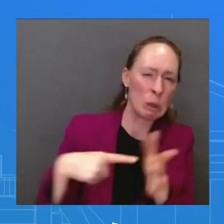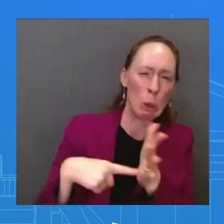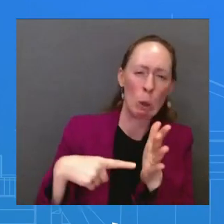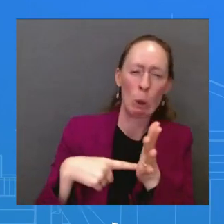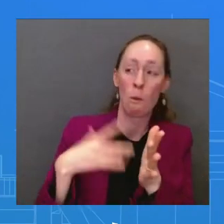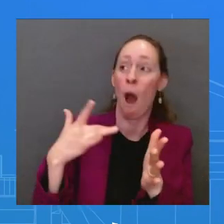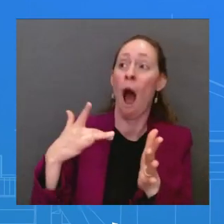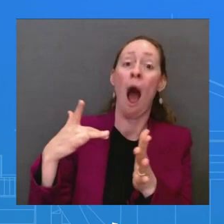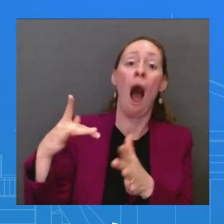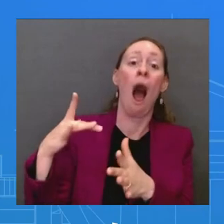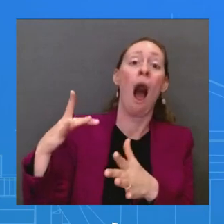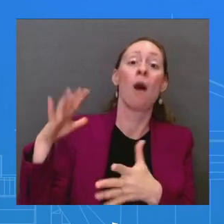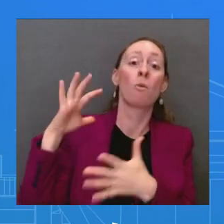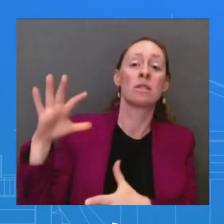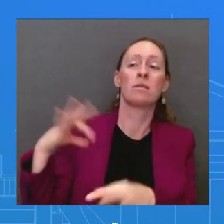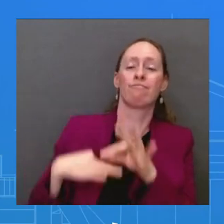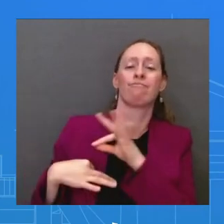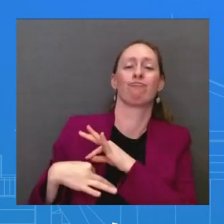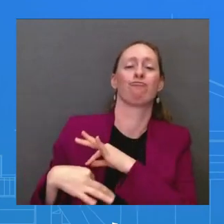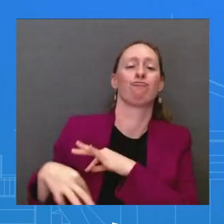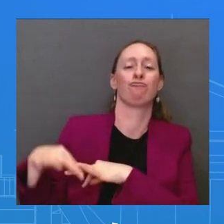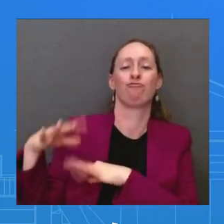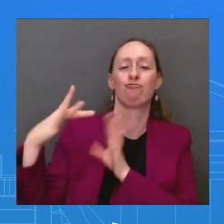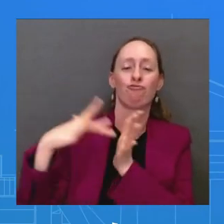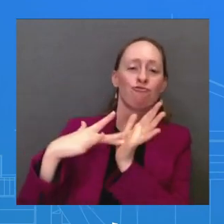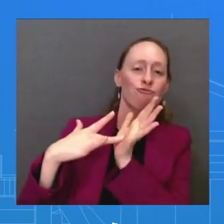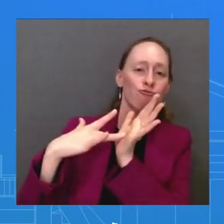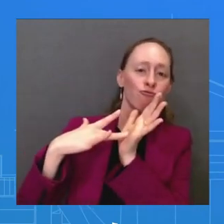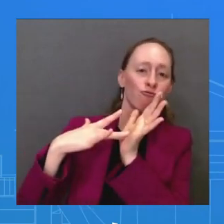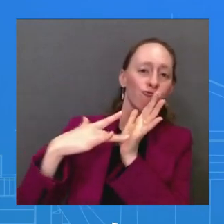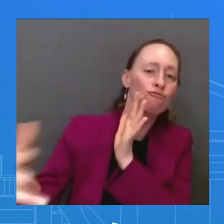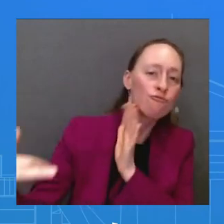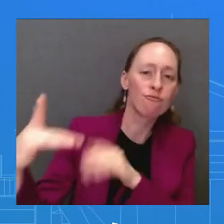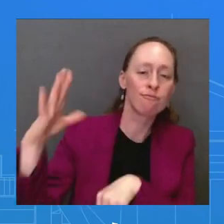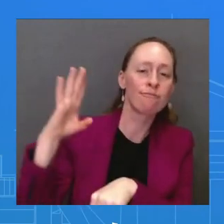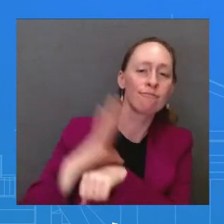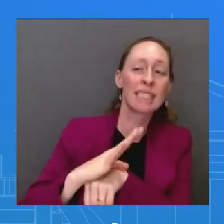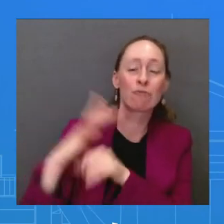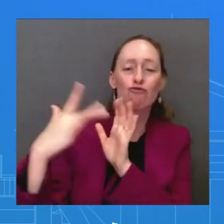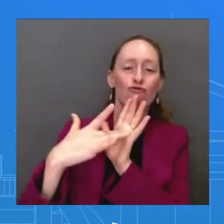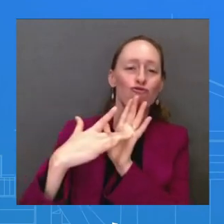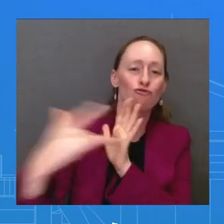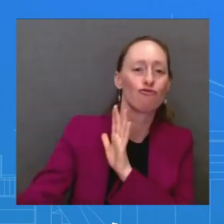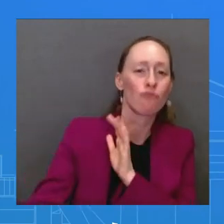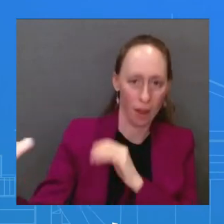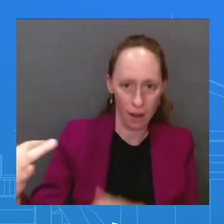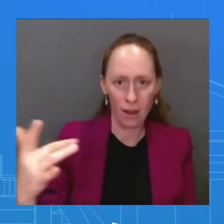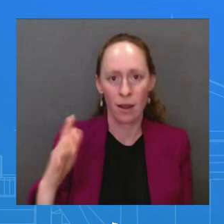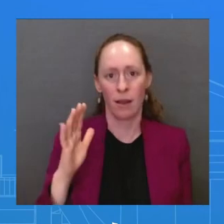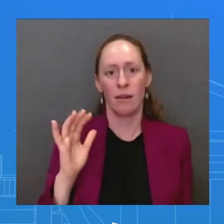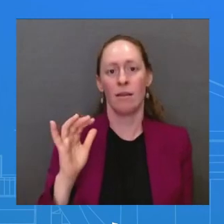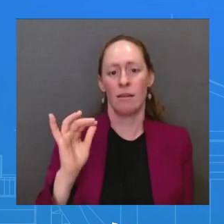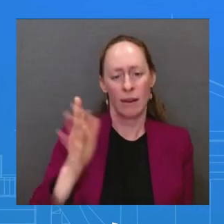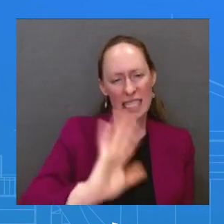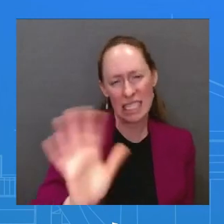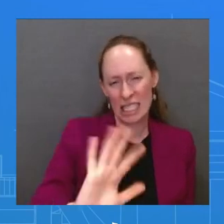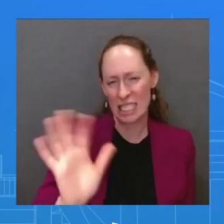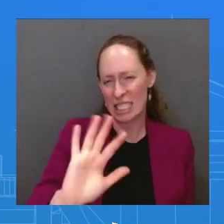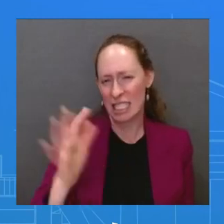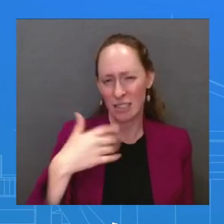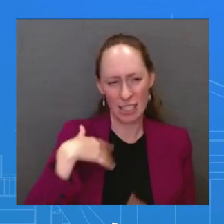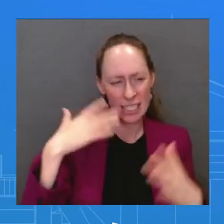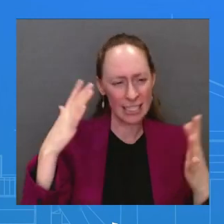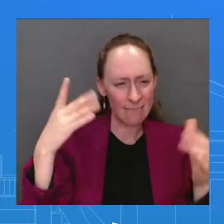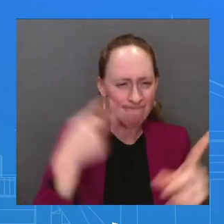fight for Social Security. We're going to continue to fight for Medicare, health care. We're going to continue to make sure we do what we can to – the President